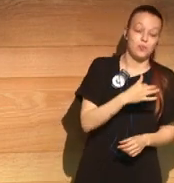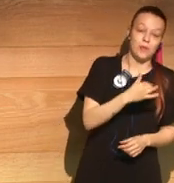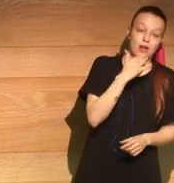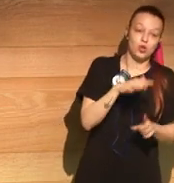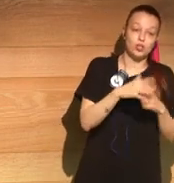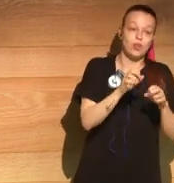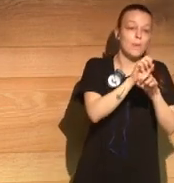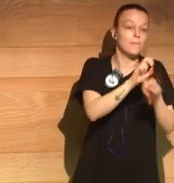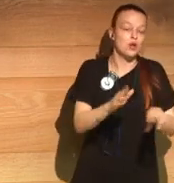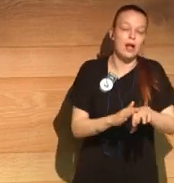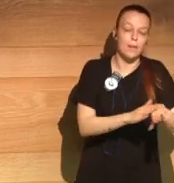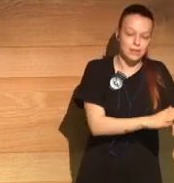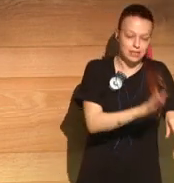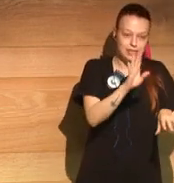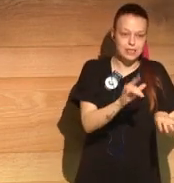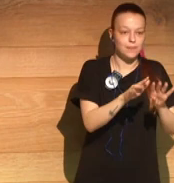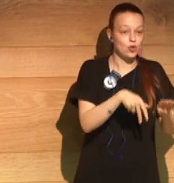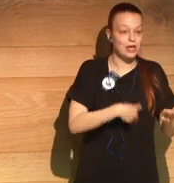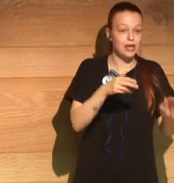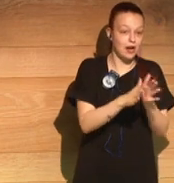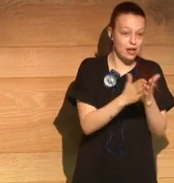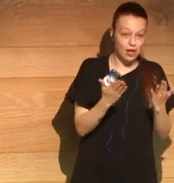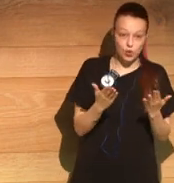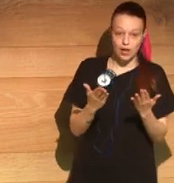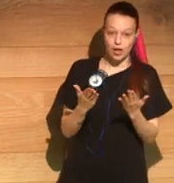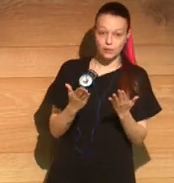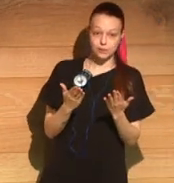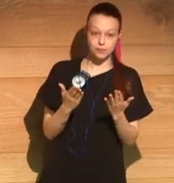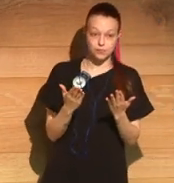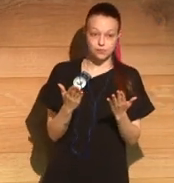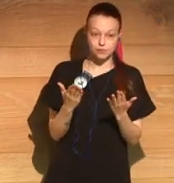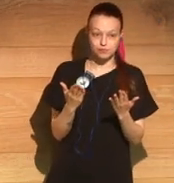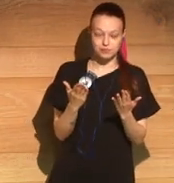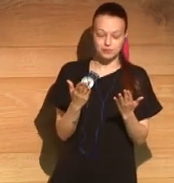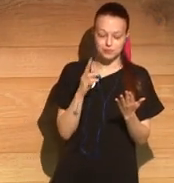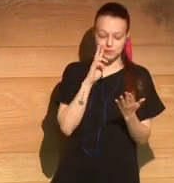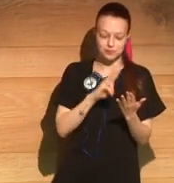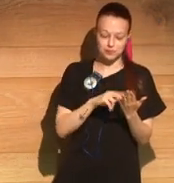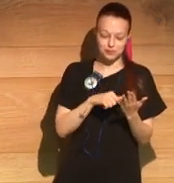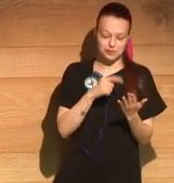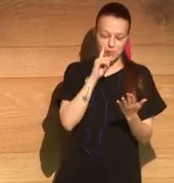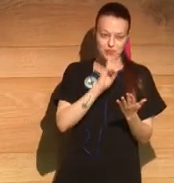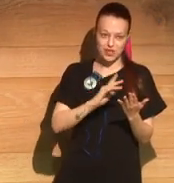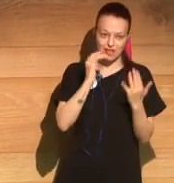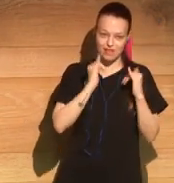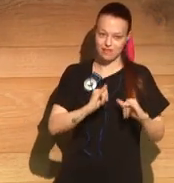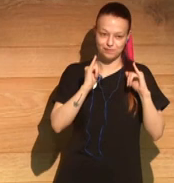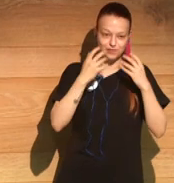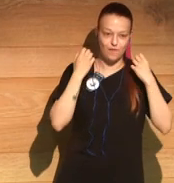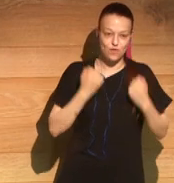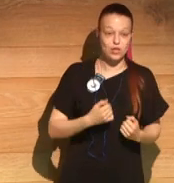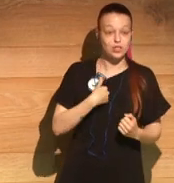of it. And that the novel is deliciously funny.